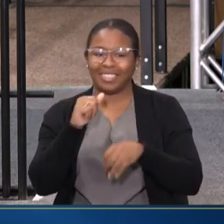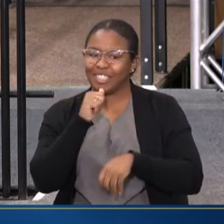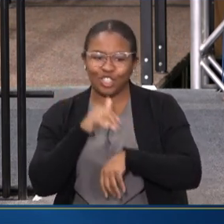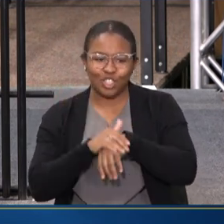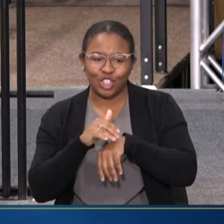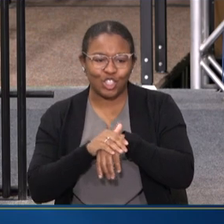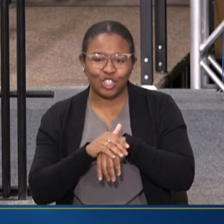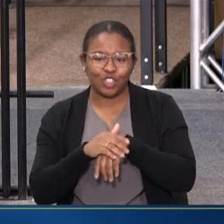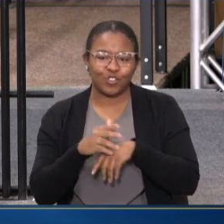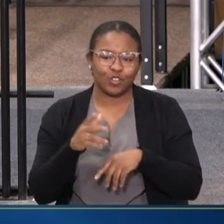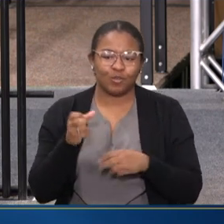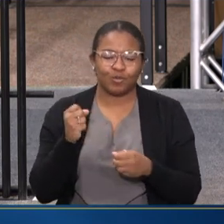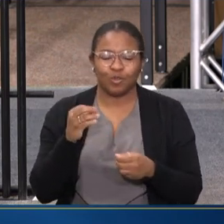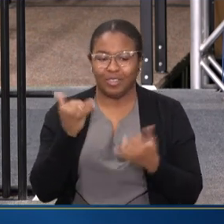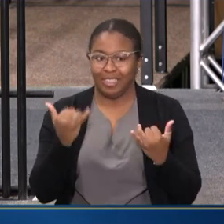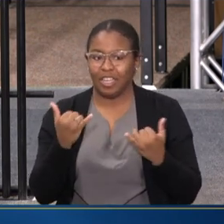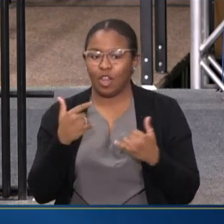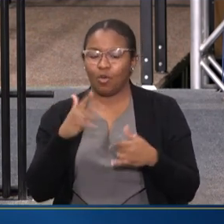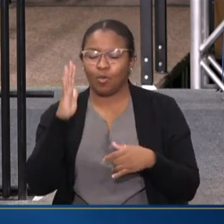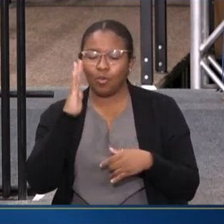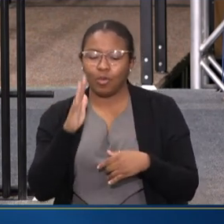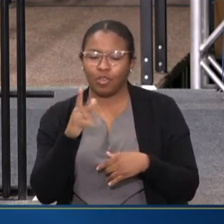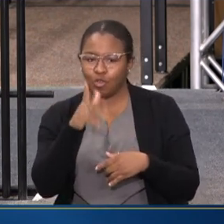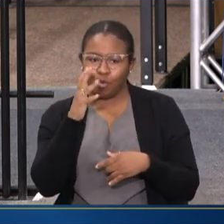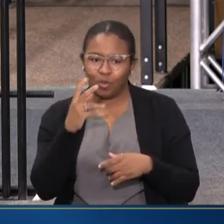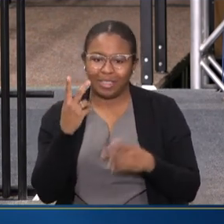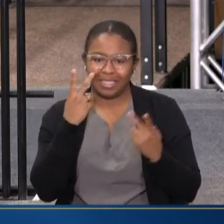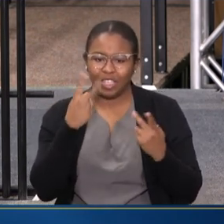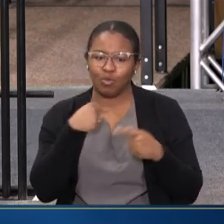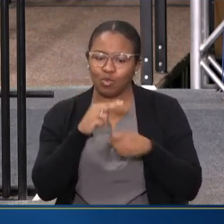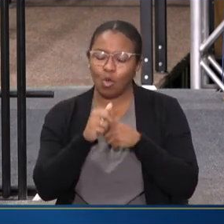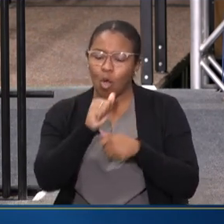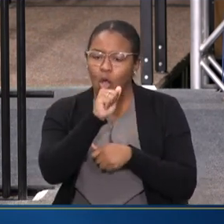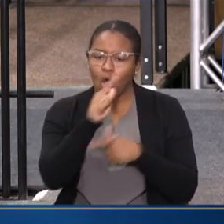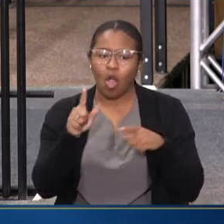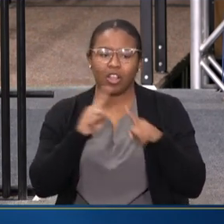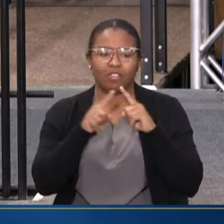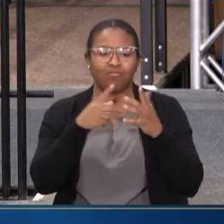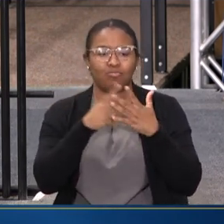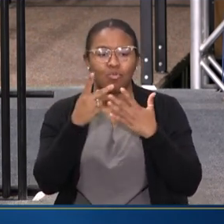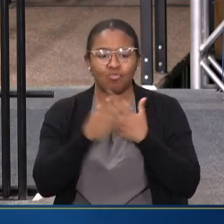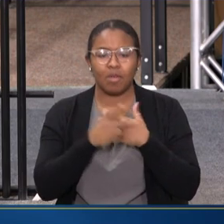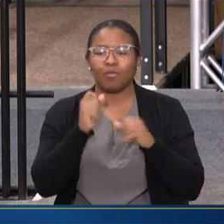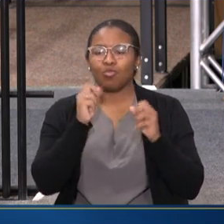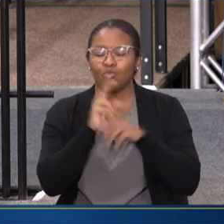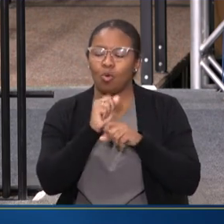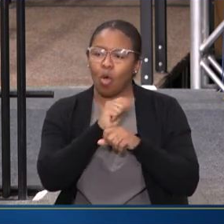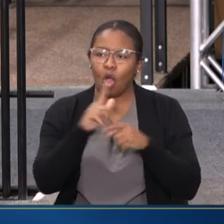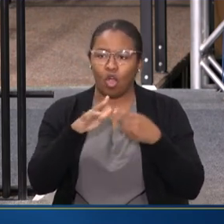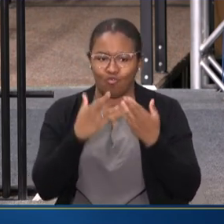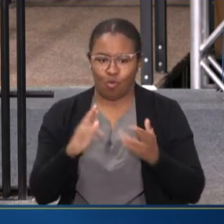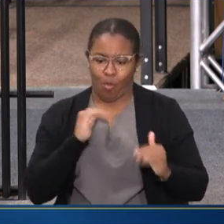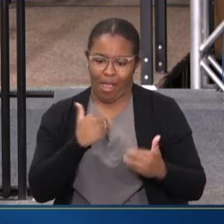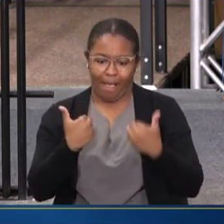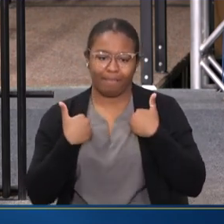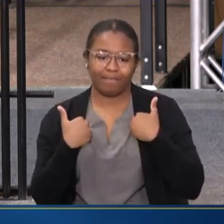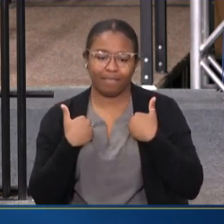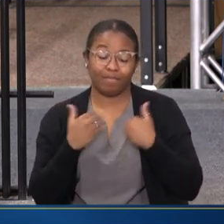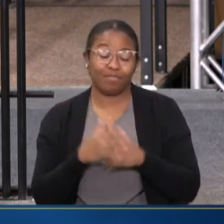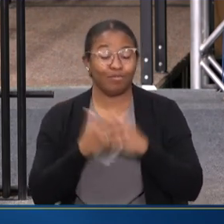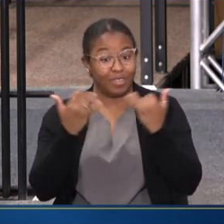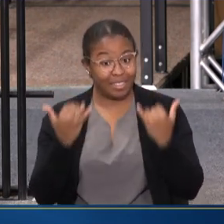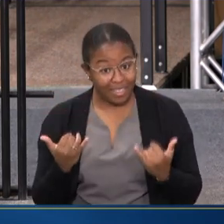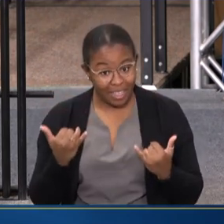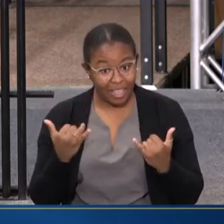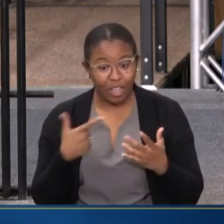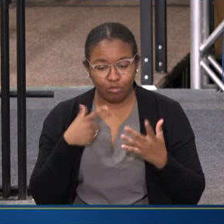TODAY YOU WILL HEAR THAT WE ARE USING EVERY SINGLE PROGRAM AND EVERY SINGLE TOOL IN OUR TOOLBOX. AND WITH THAT, I'M GOING